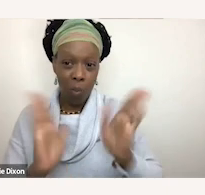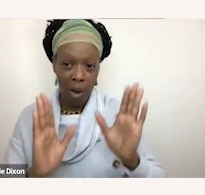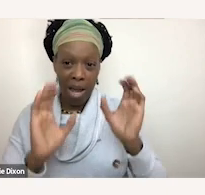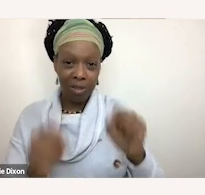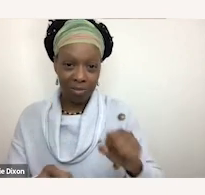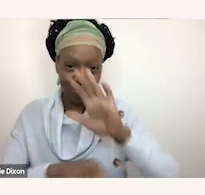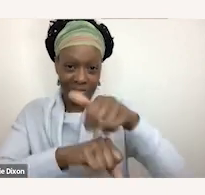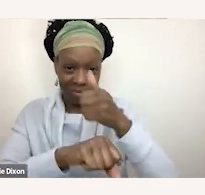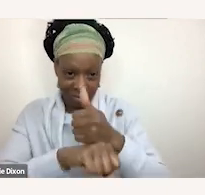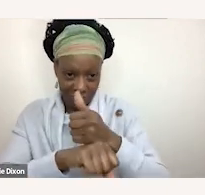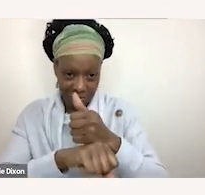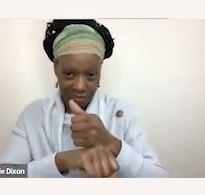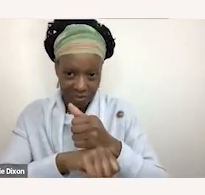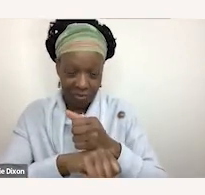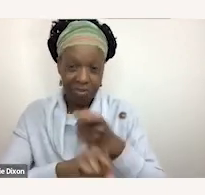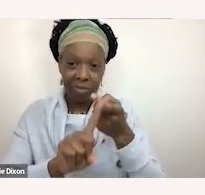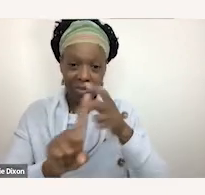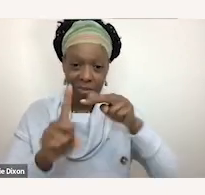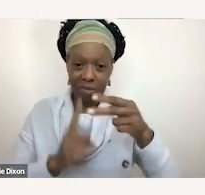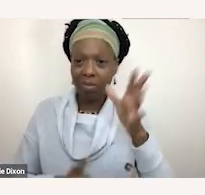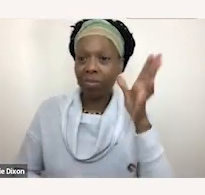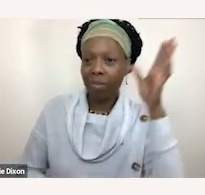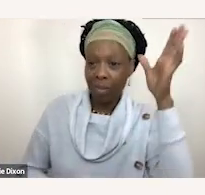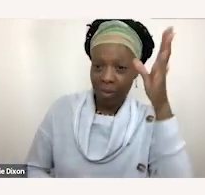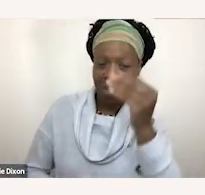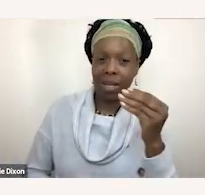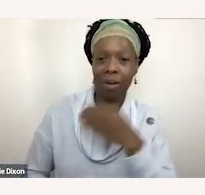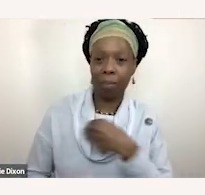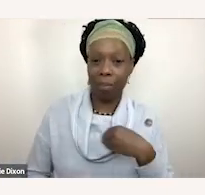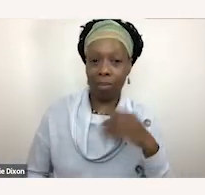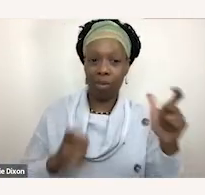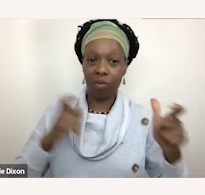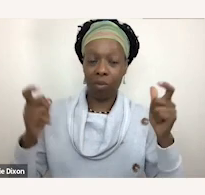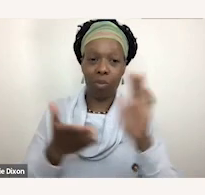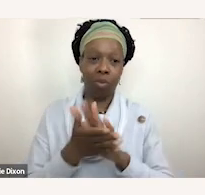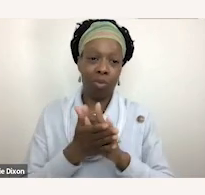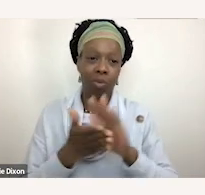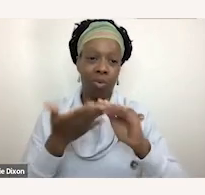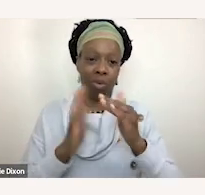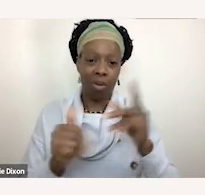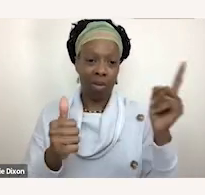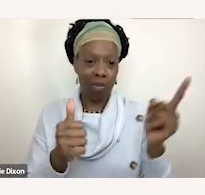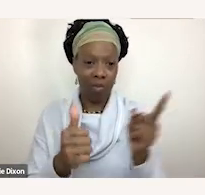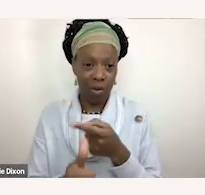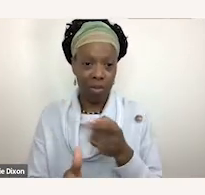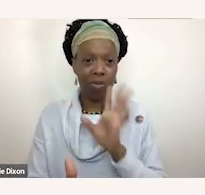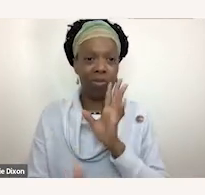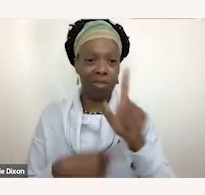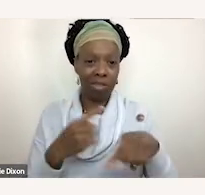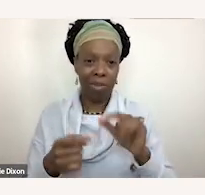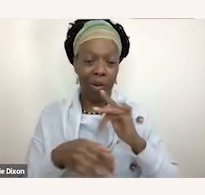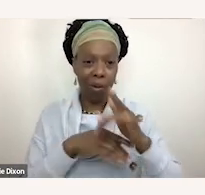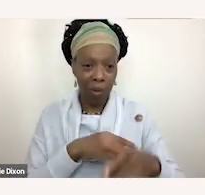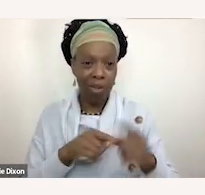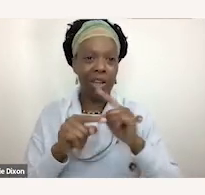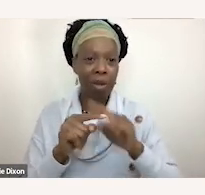as parents and as members of the broader school community so first up is we've talked about this a bit in the beginning but